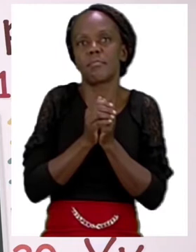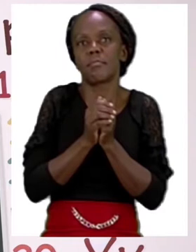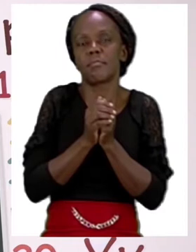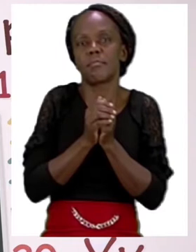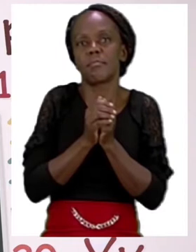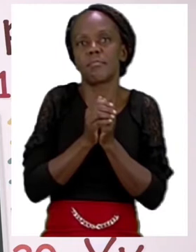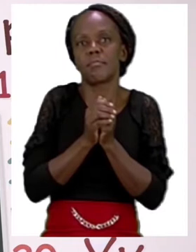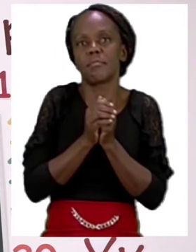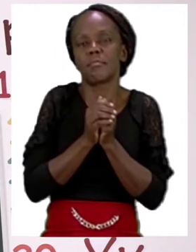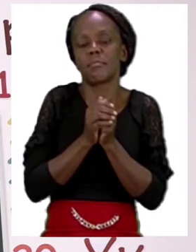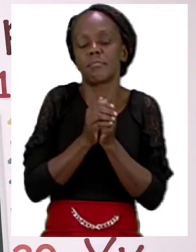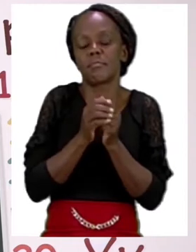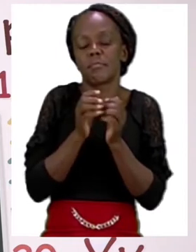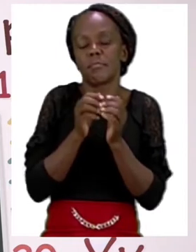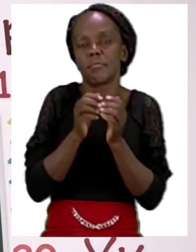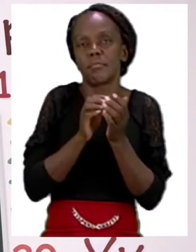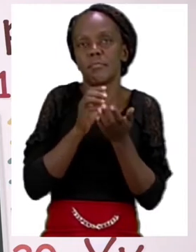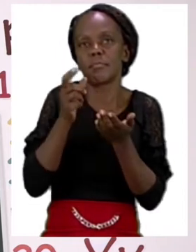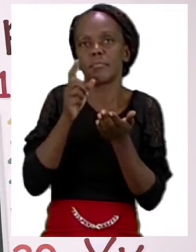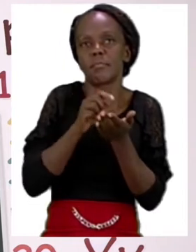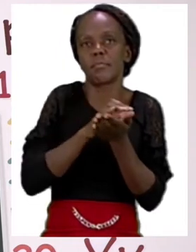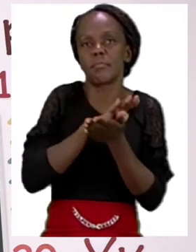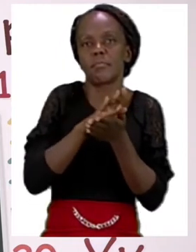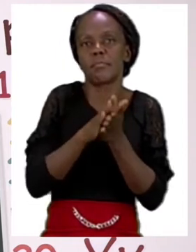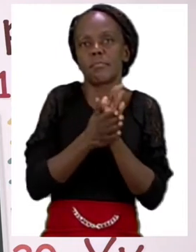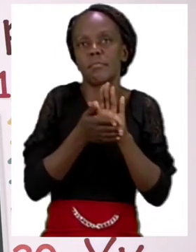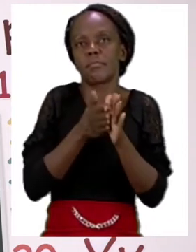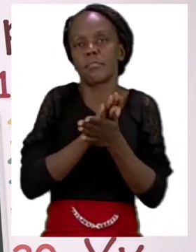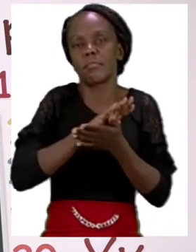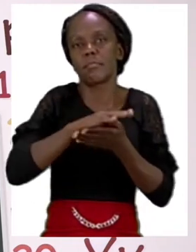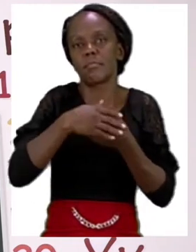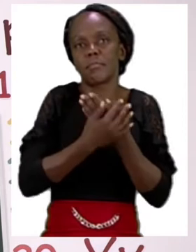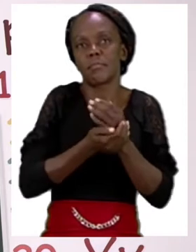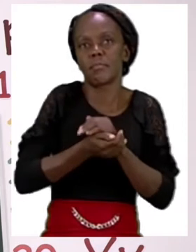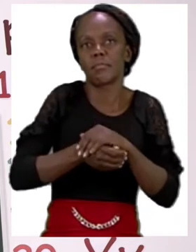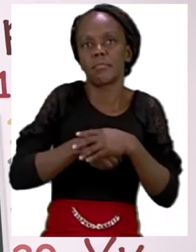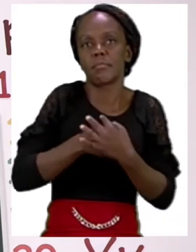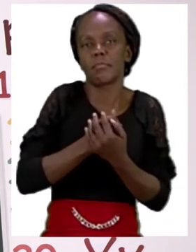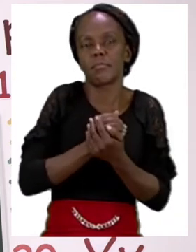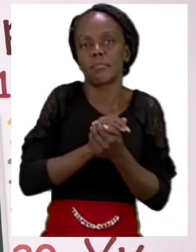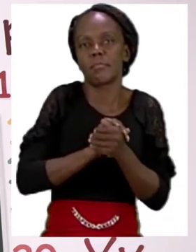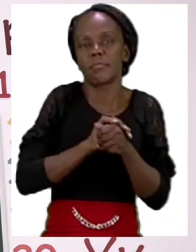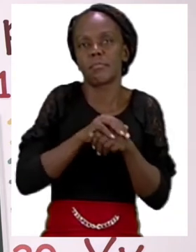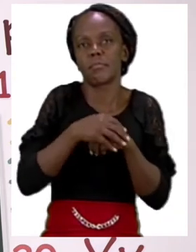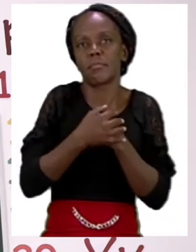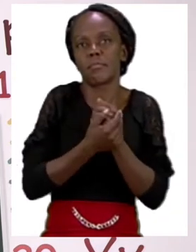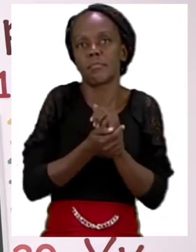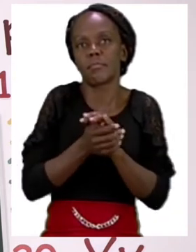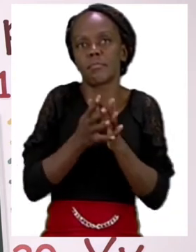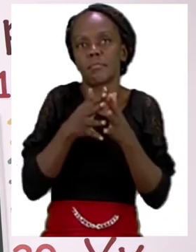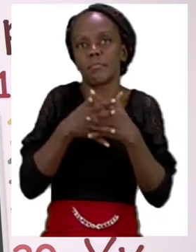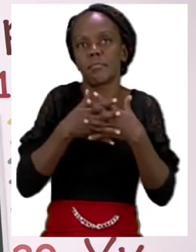in our hand then we rub inside around our hands very good